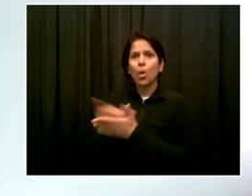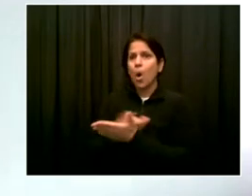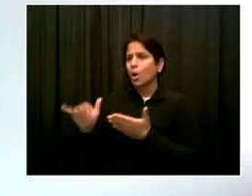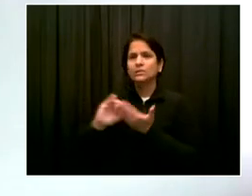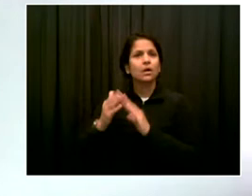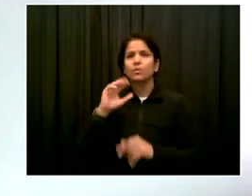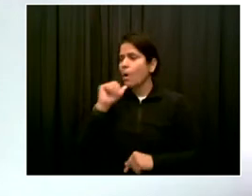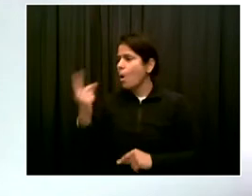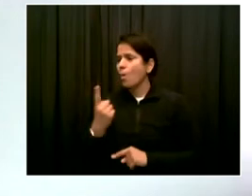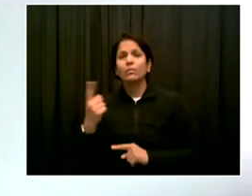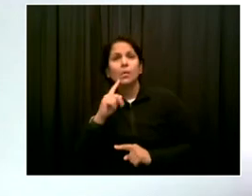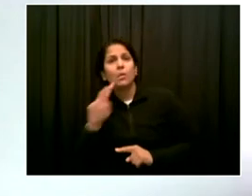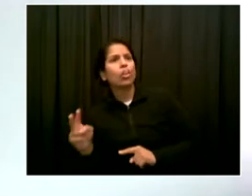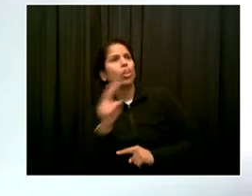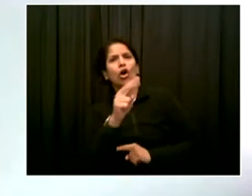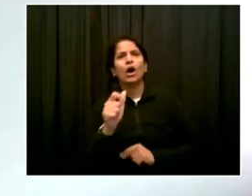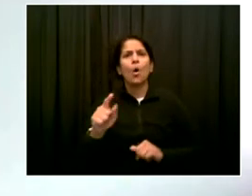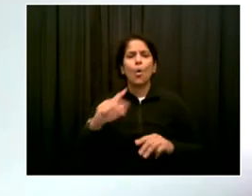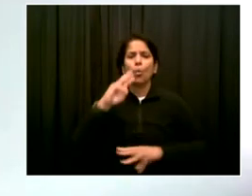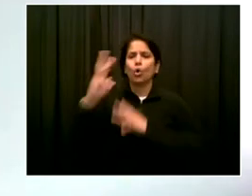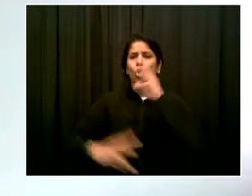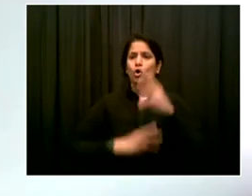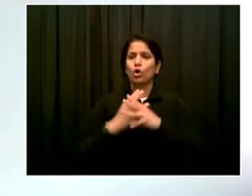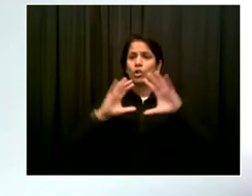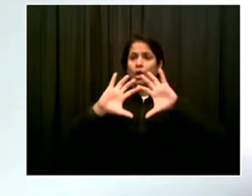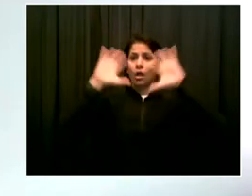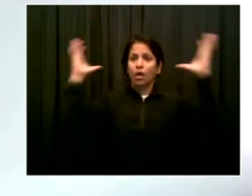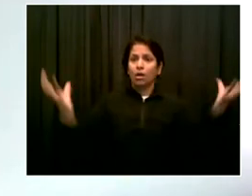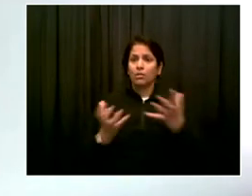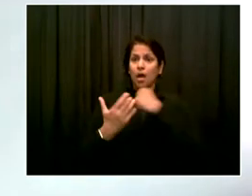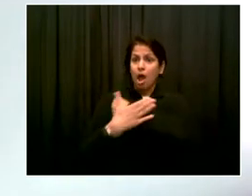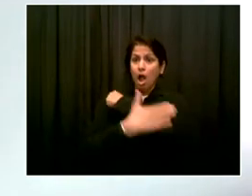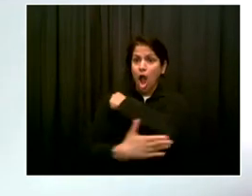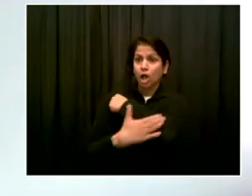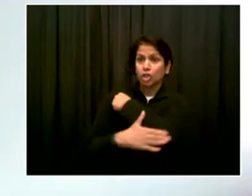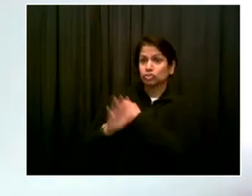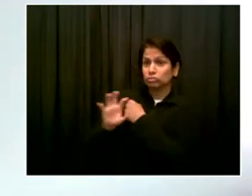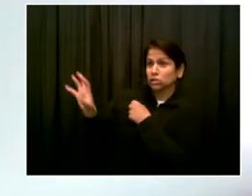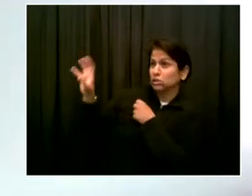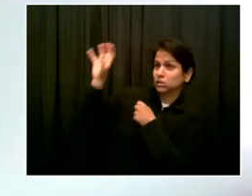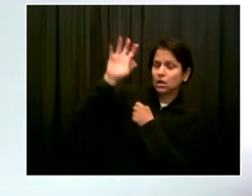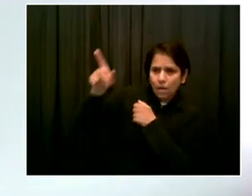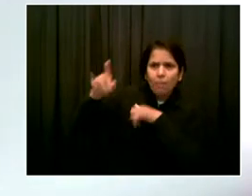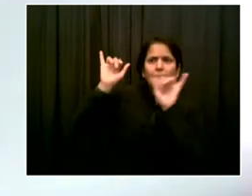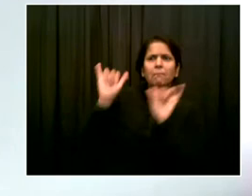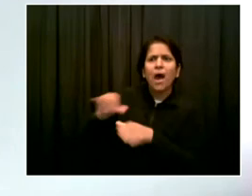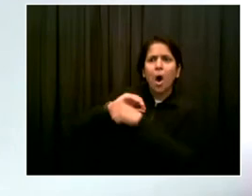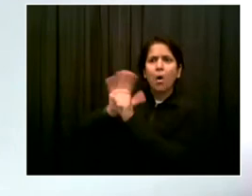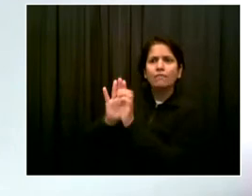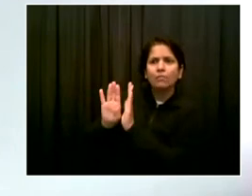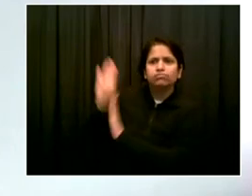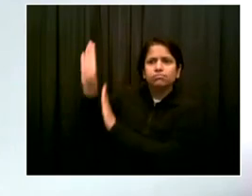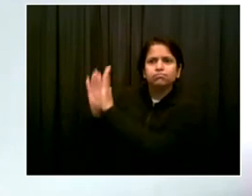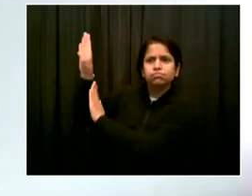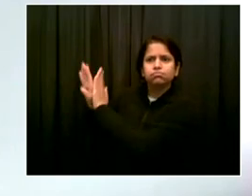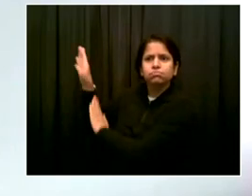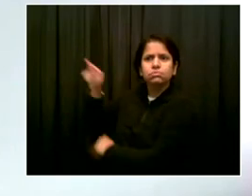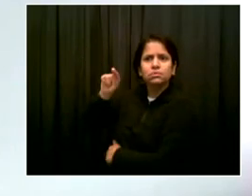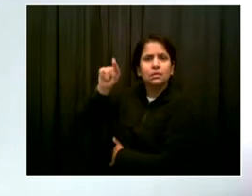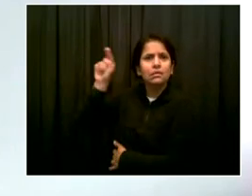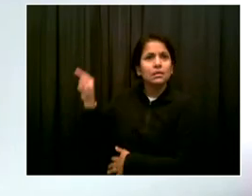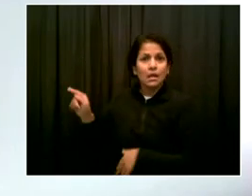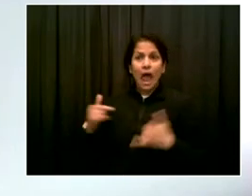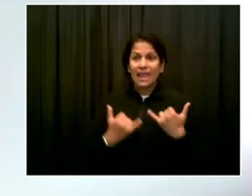with energy again. And despite all the activity and the intermixing, the rates are going